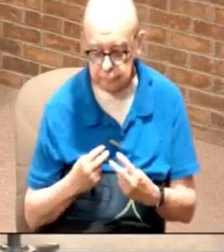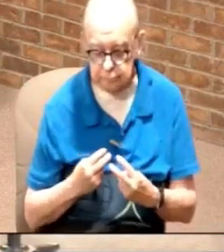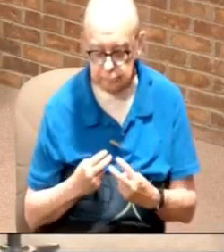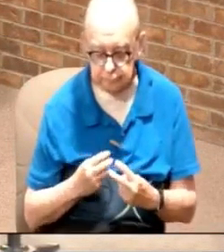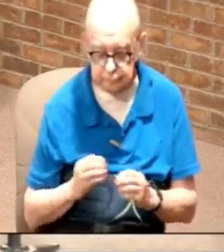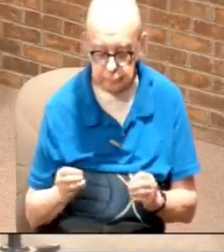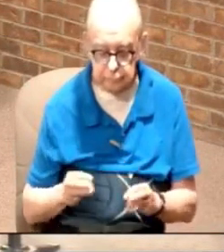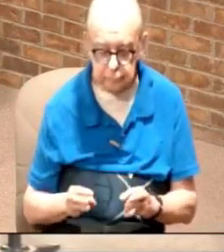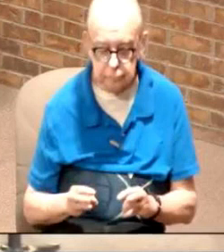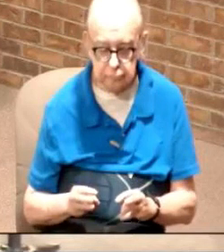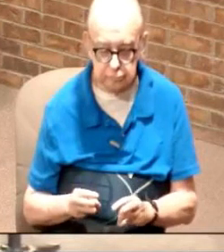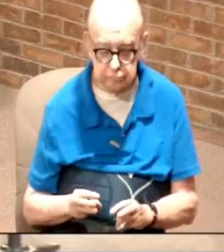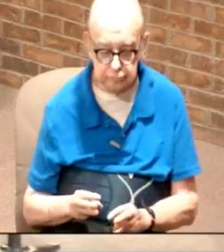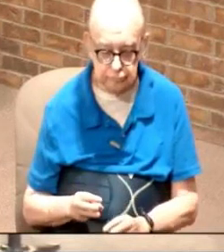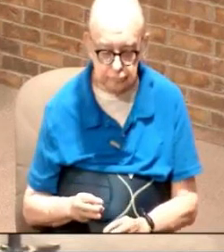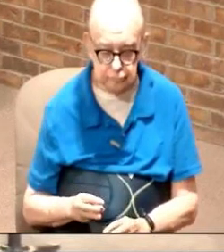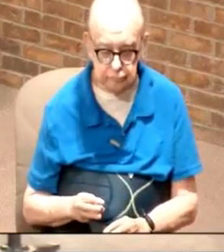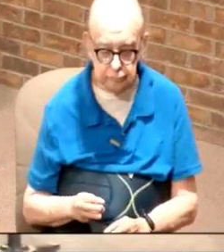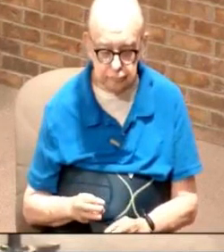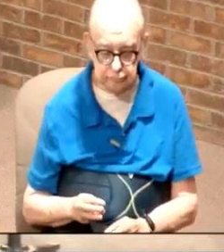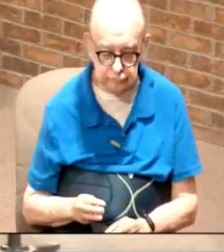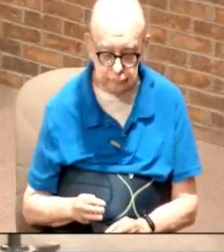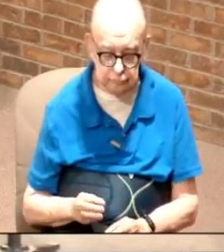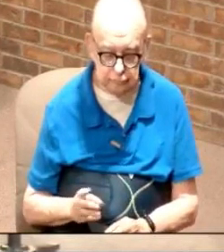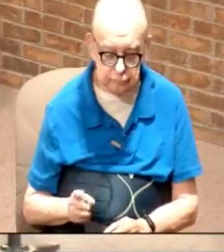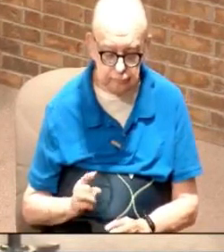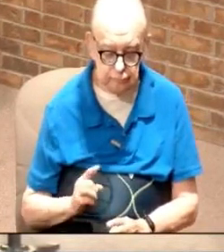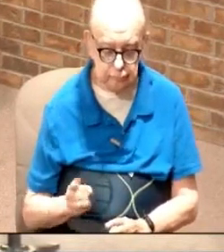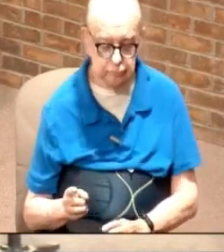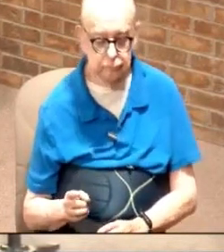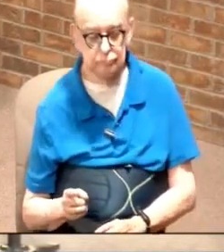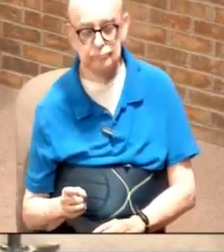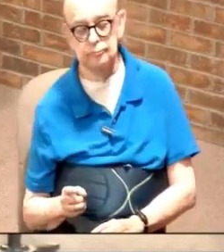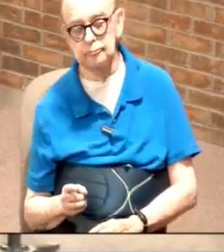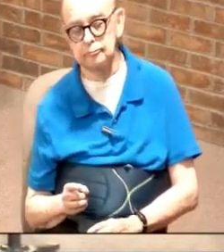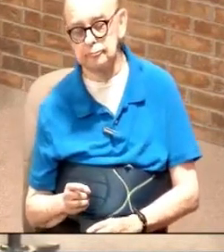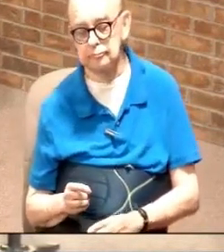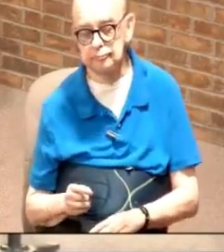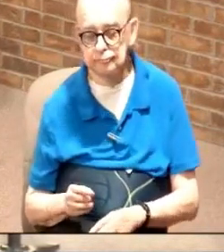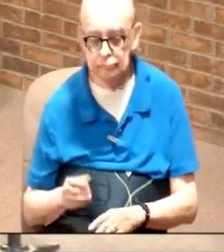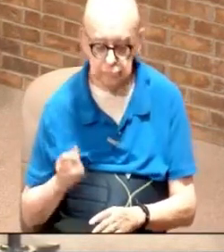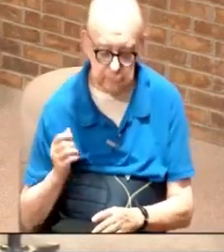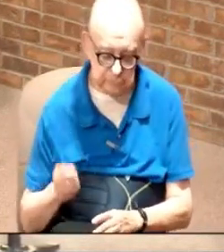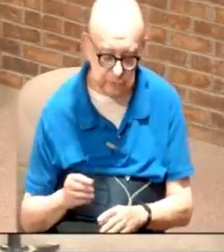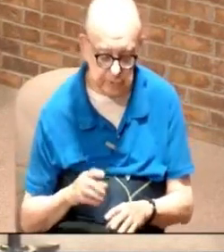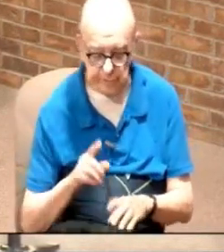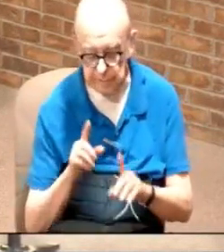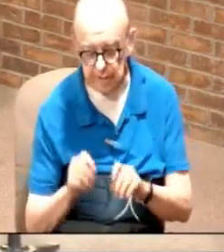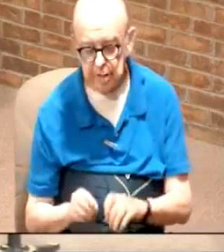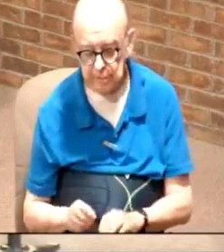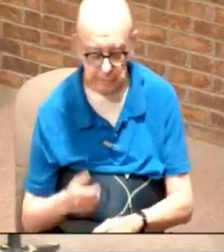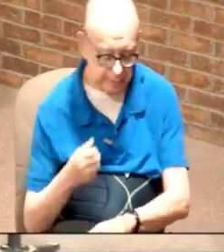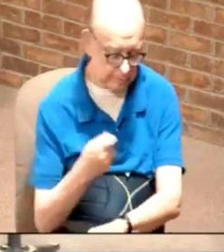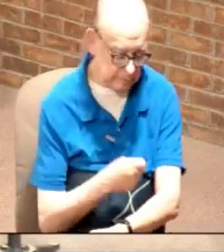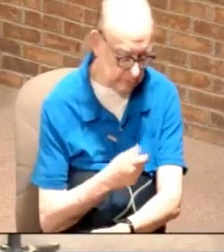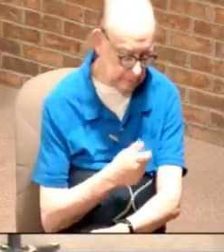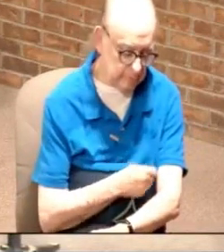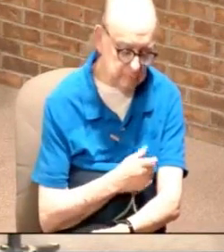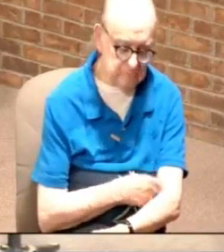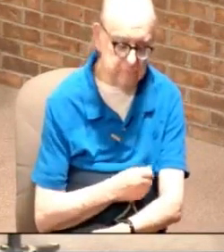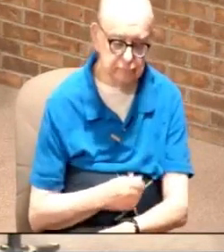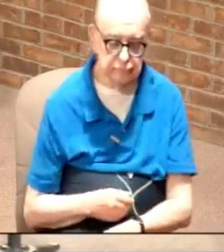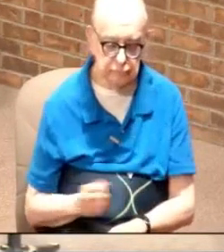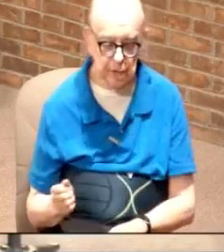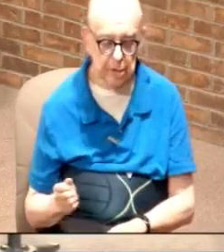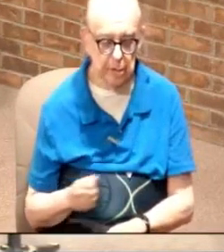there's no way well we'll go ahead and we'll stick you you know with a needle and we'll take